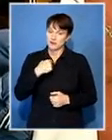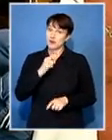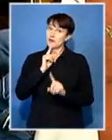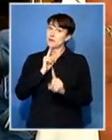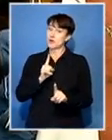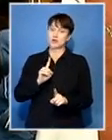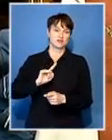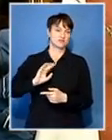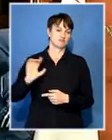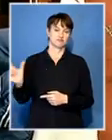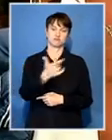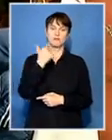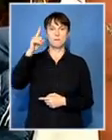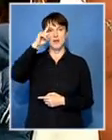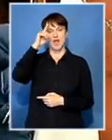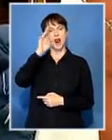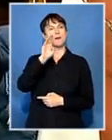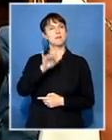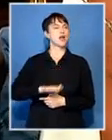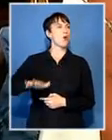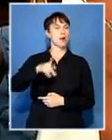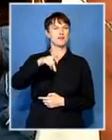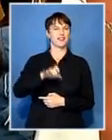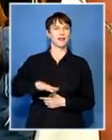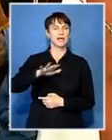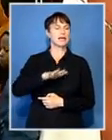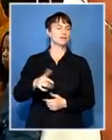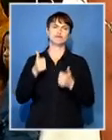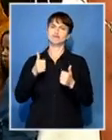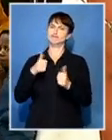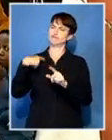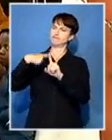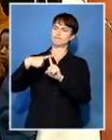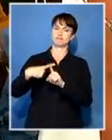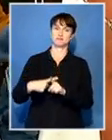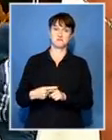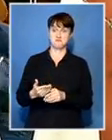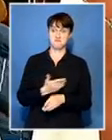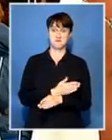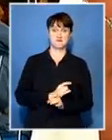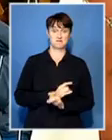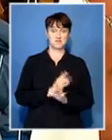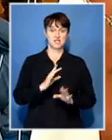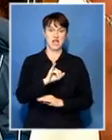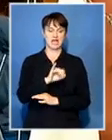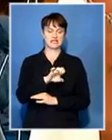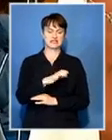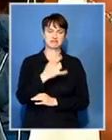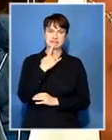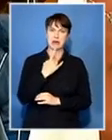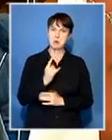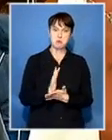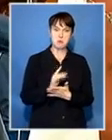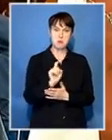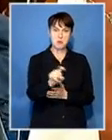good news from all across Nelson Mandela Bay in fact there were concerns initially from the IEC they identified a number of hot spots